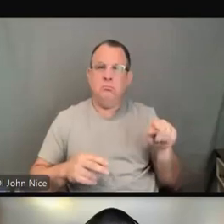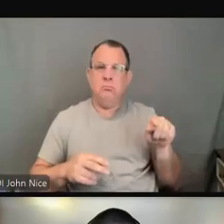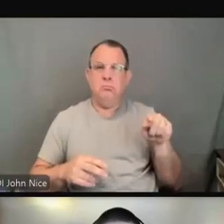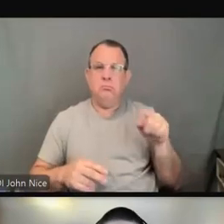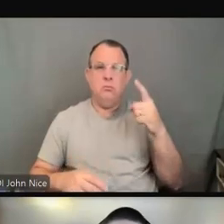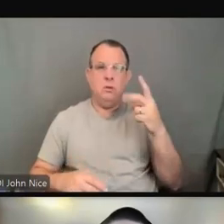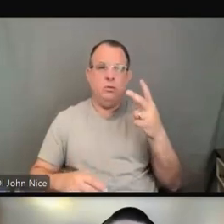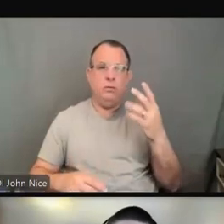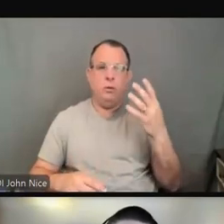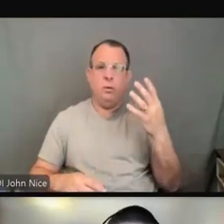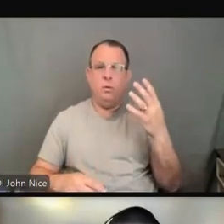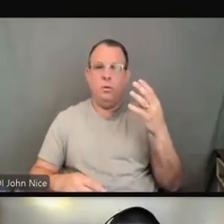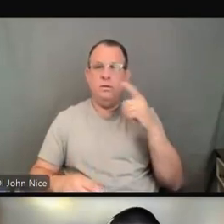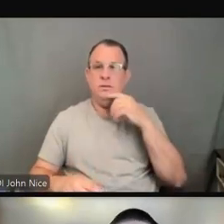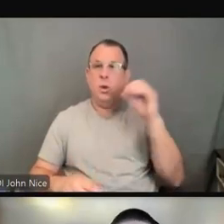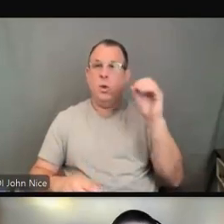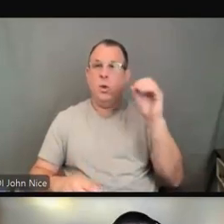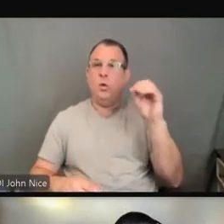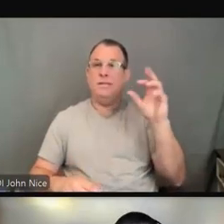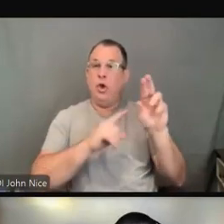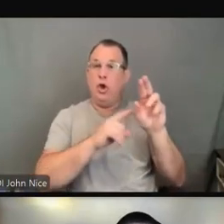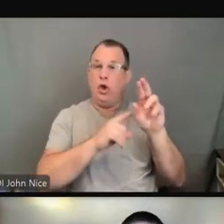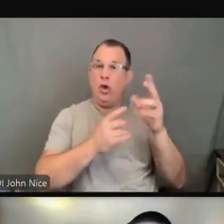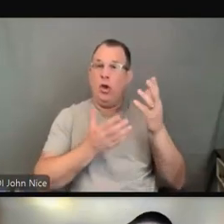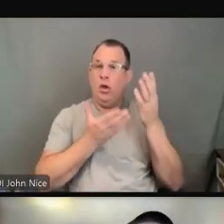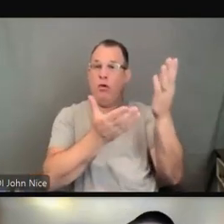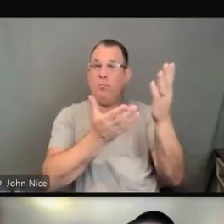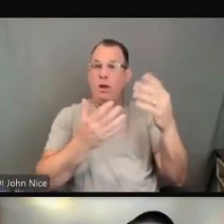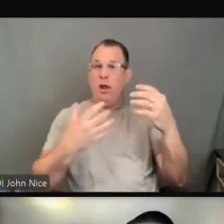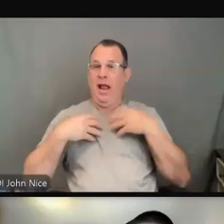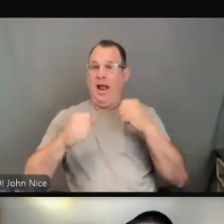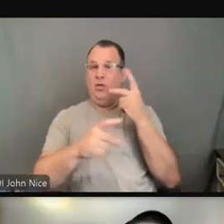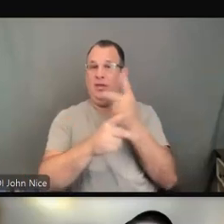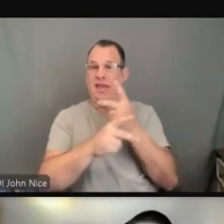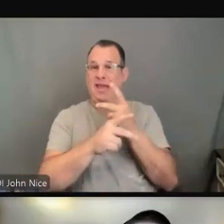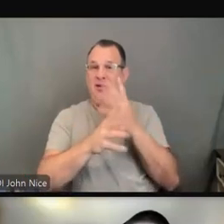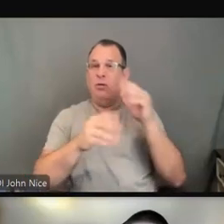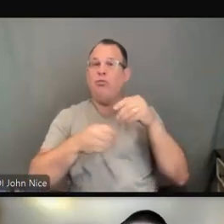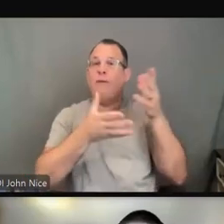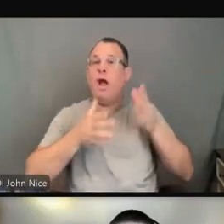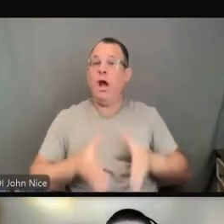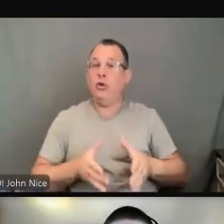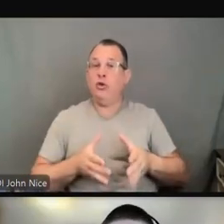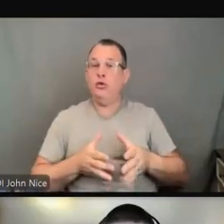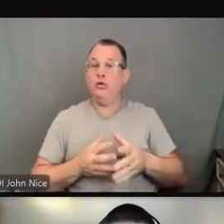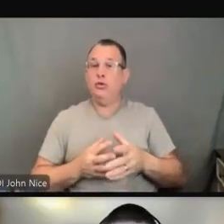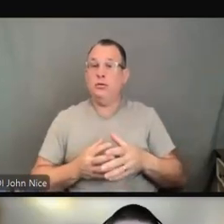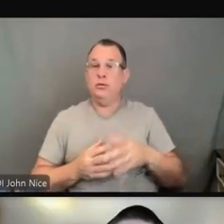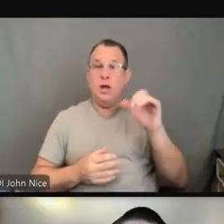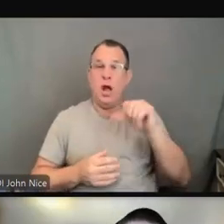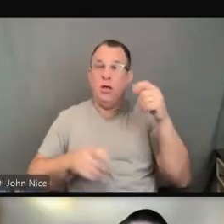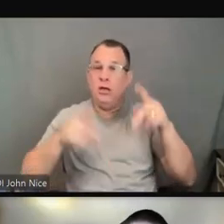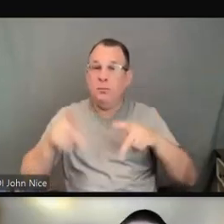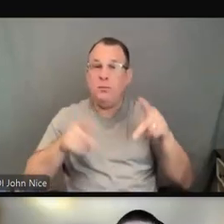OCR would advise healthcare providers or other folks that are intended to communicate